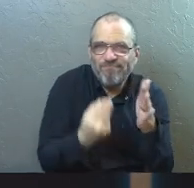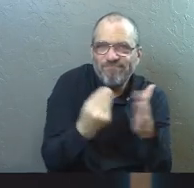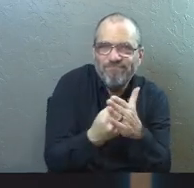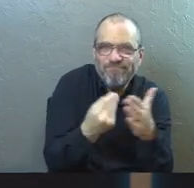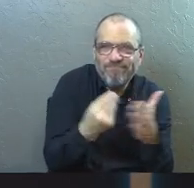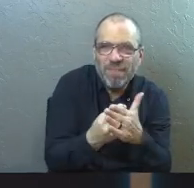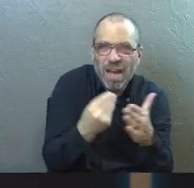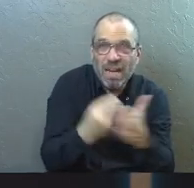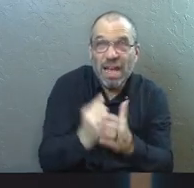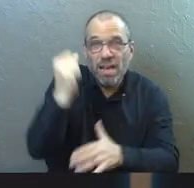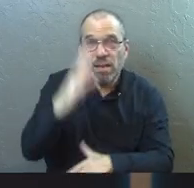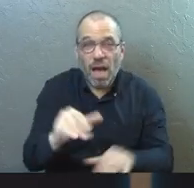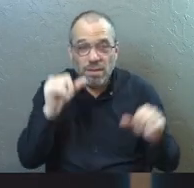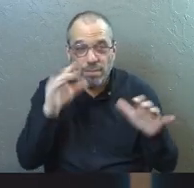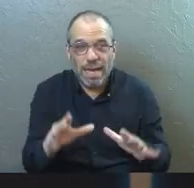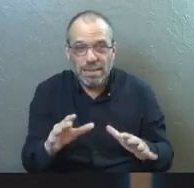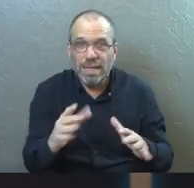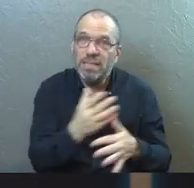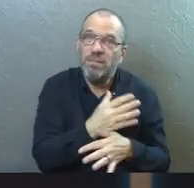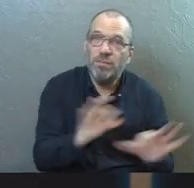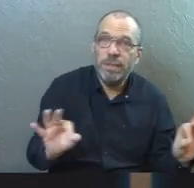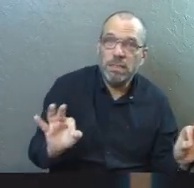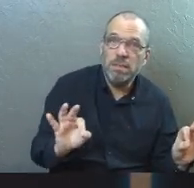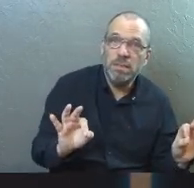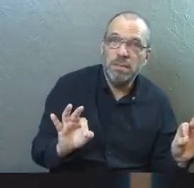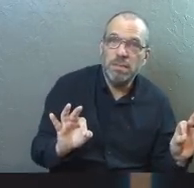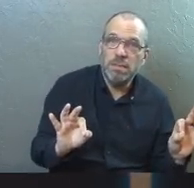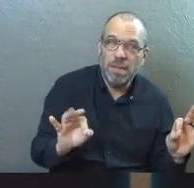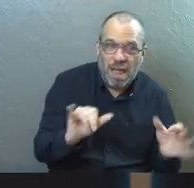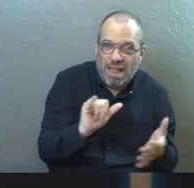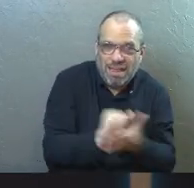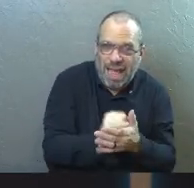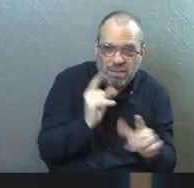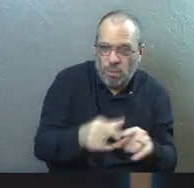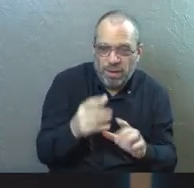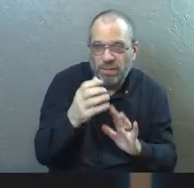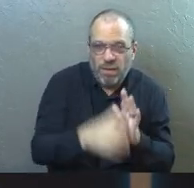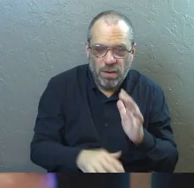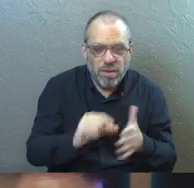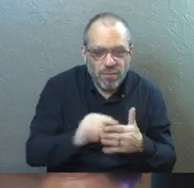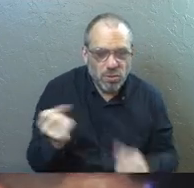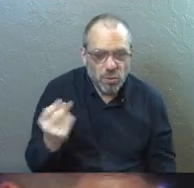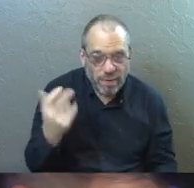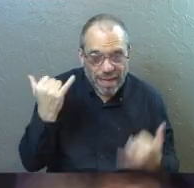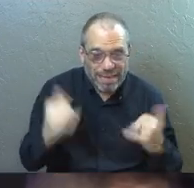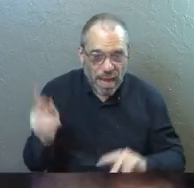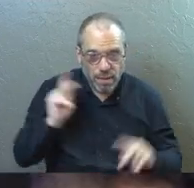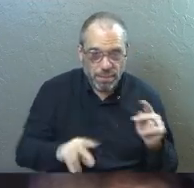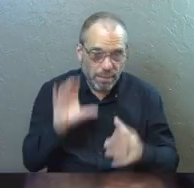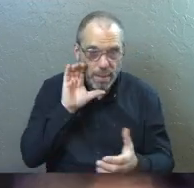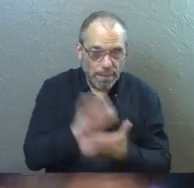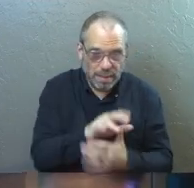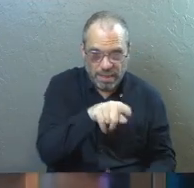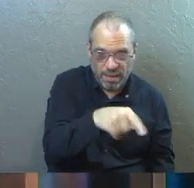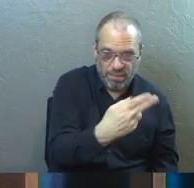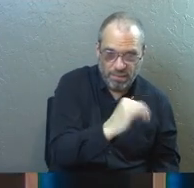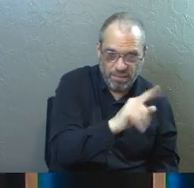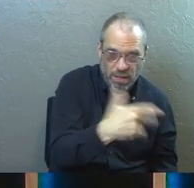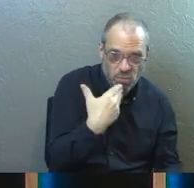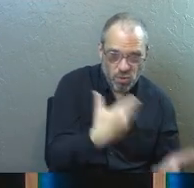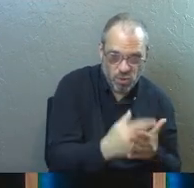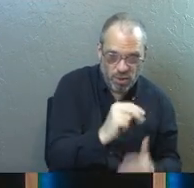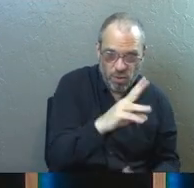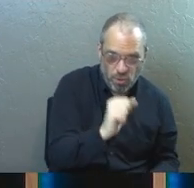gospel and the blessing of God is always free. It's part of the point of this passage. Verse 12, but now the people believe Philip's message of good